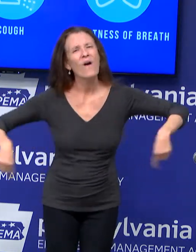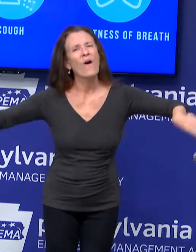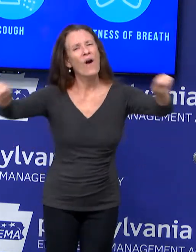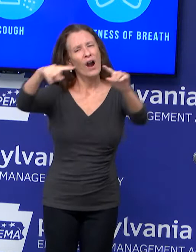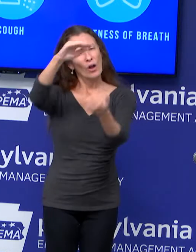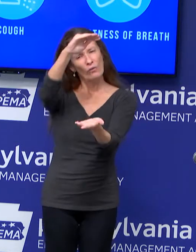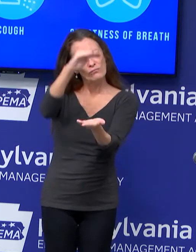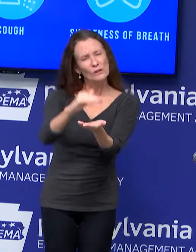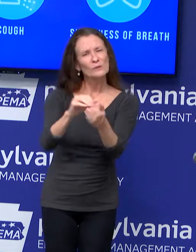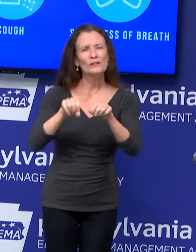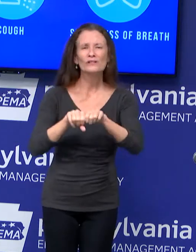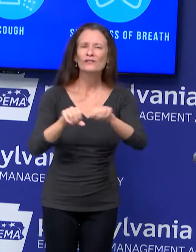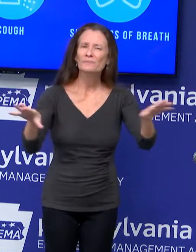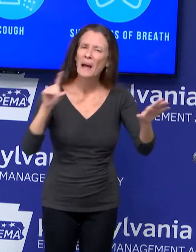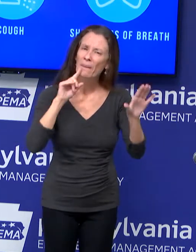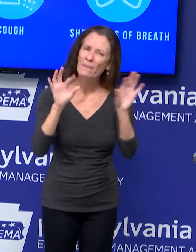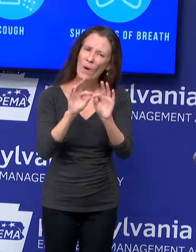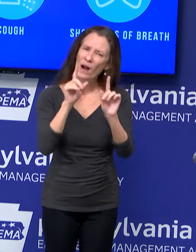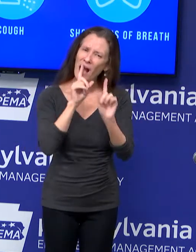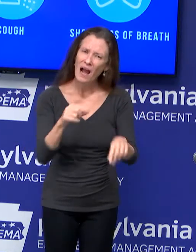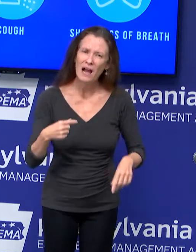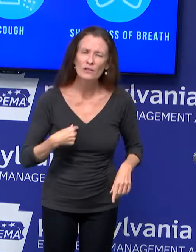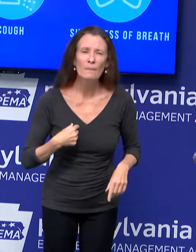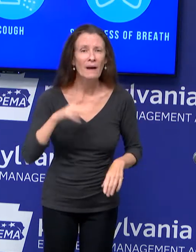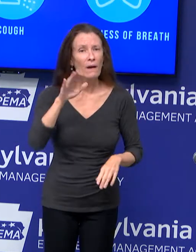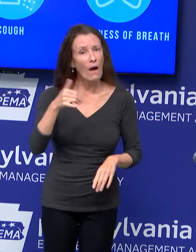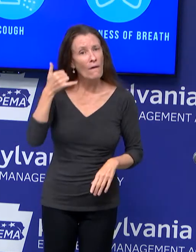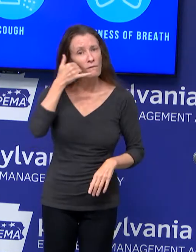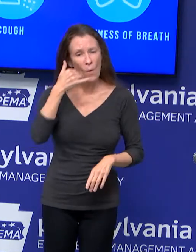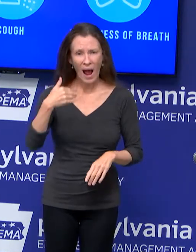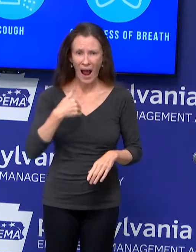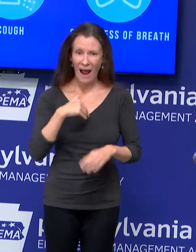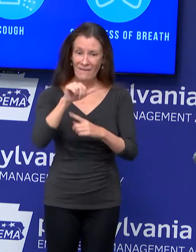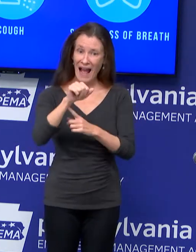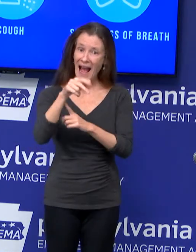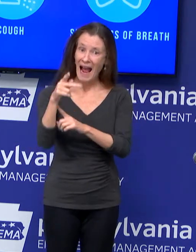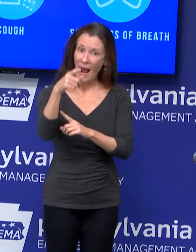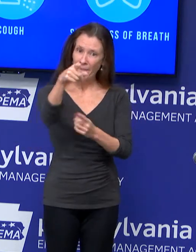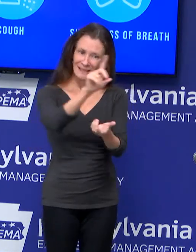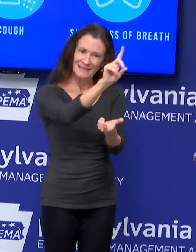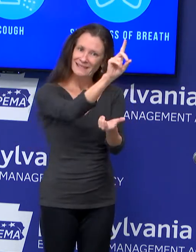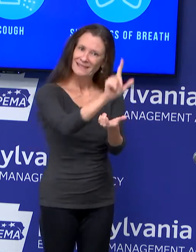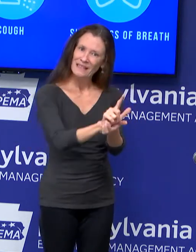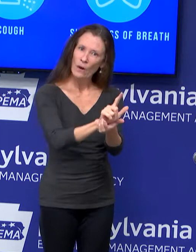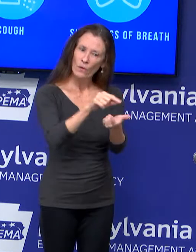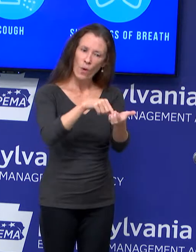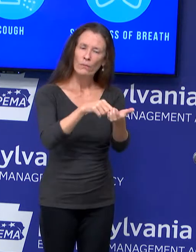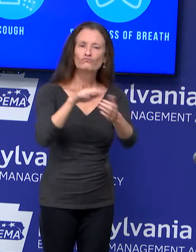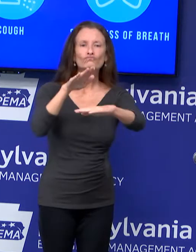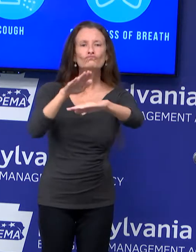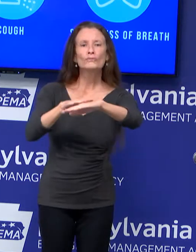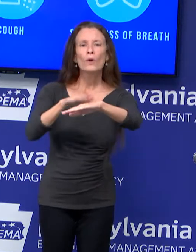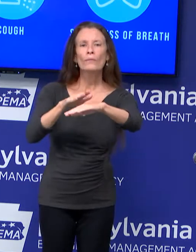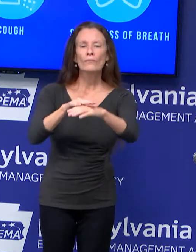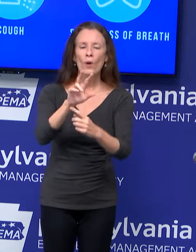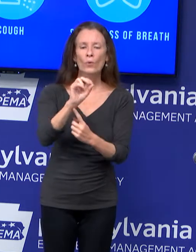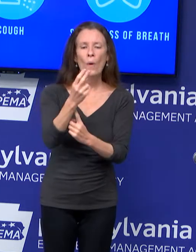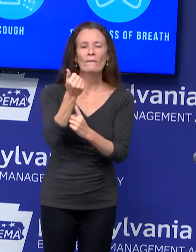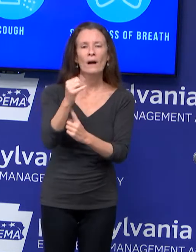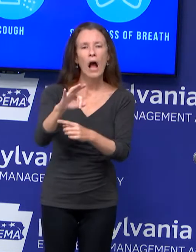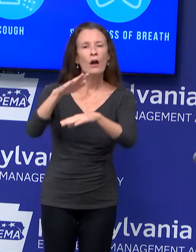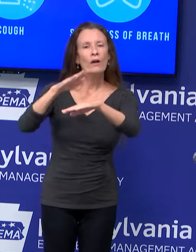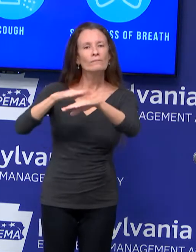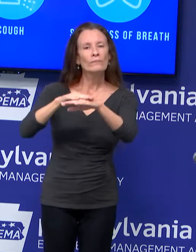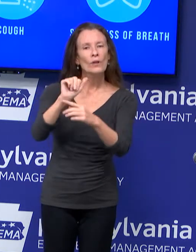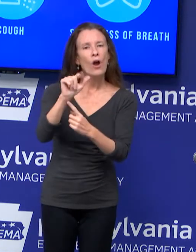the COVID Alert PA app, which assists us in alerting Pennsylvanians if they have been exposed to someone who has tested positive